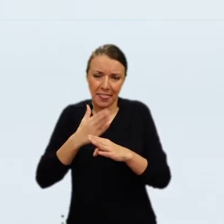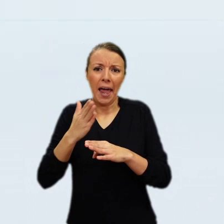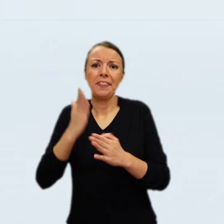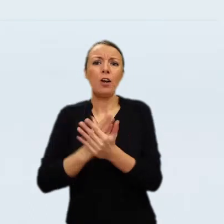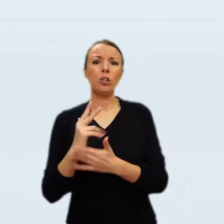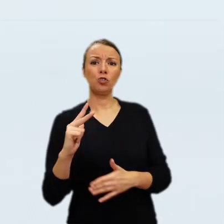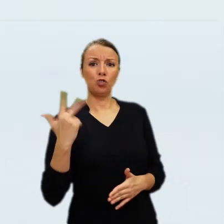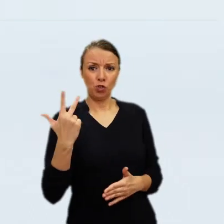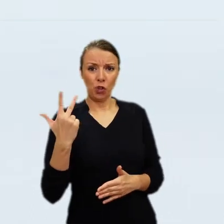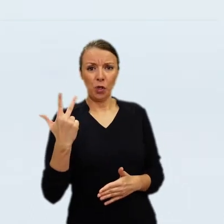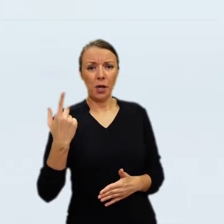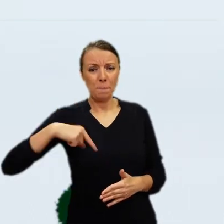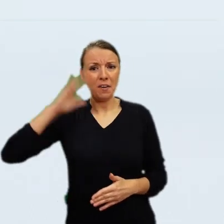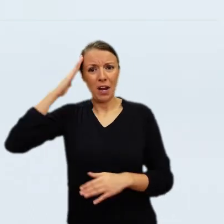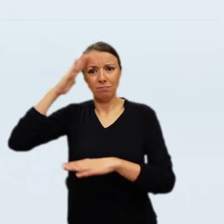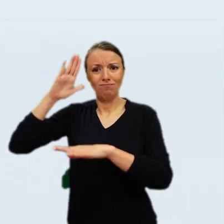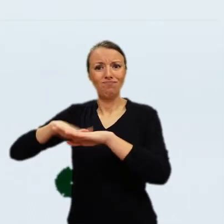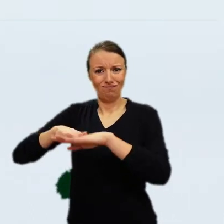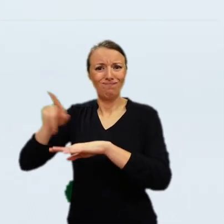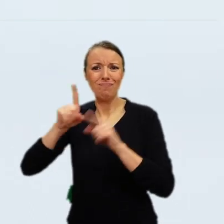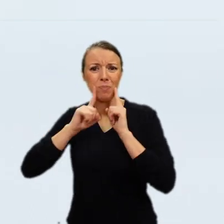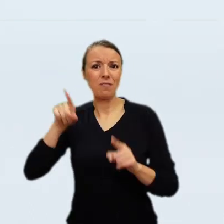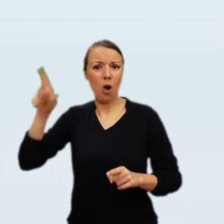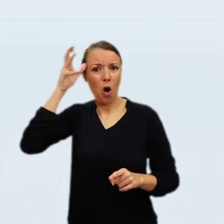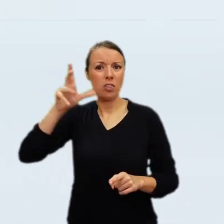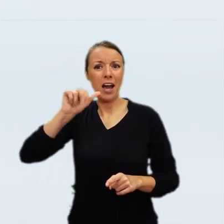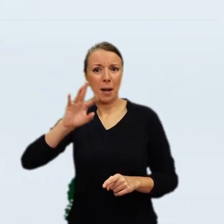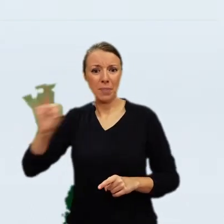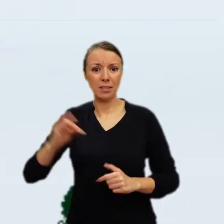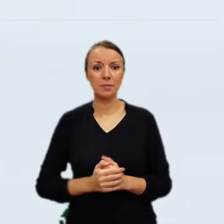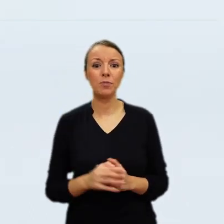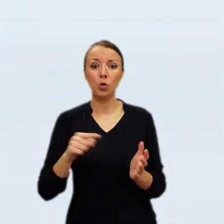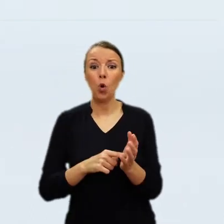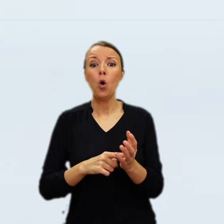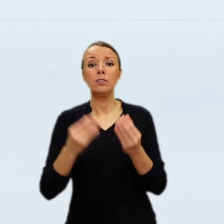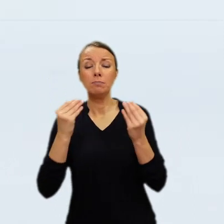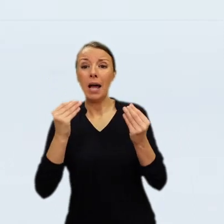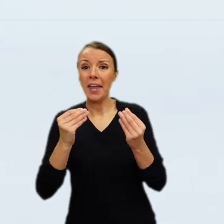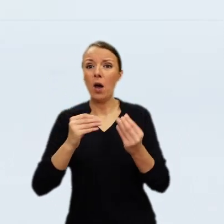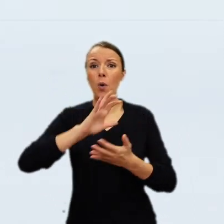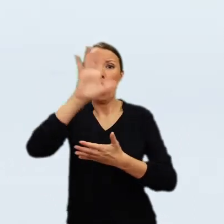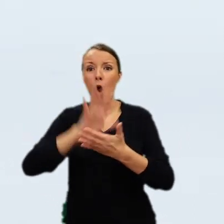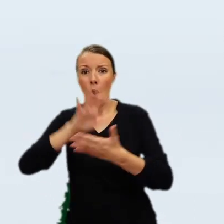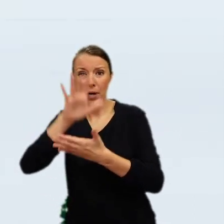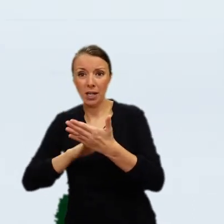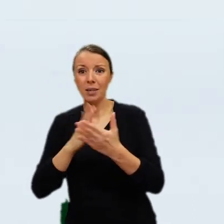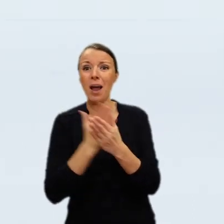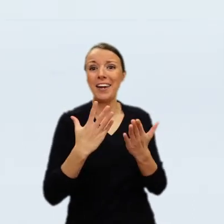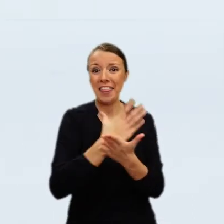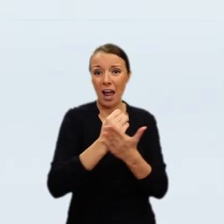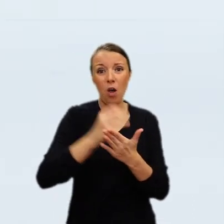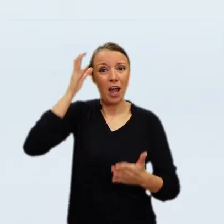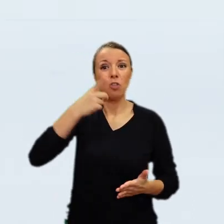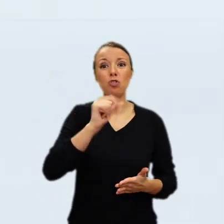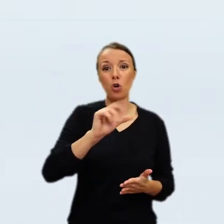favorite residence, which he had entirely redecorated. Other works, of course, were on view at the royal castle in Warsaw and in other royal